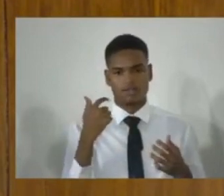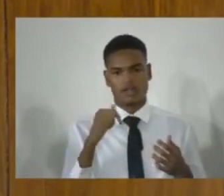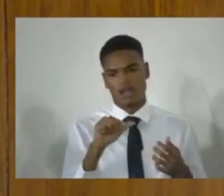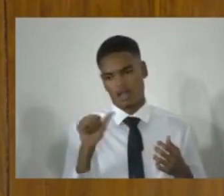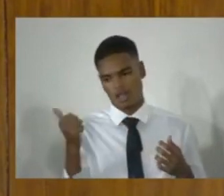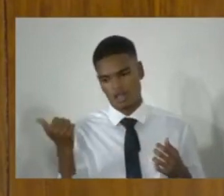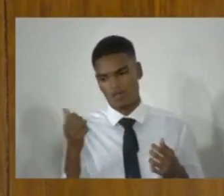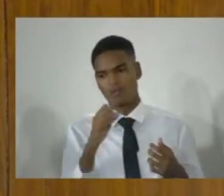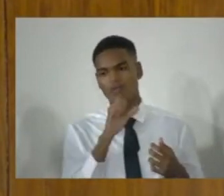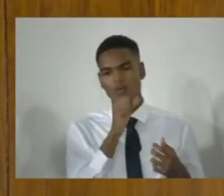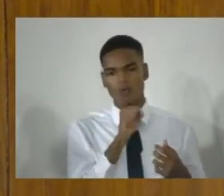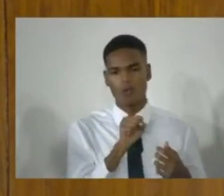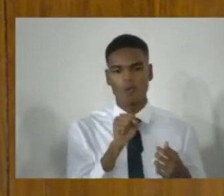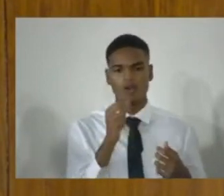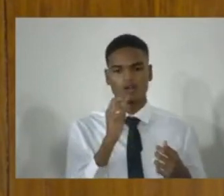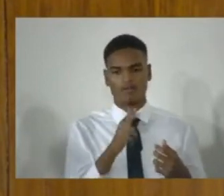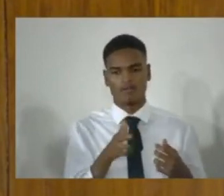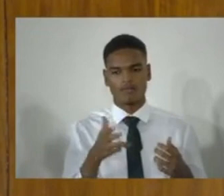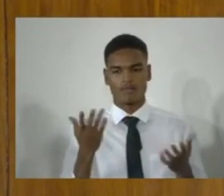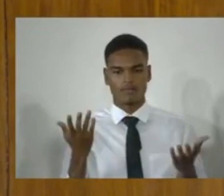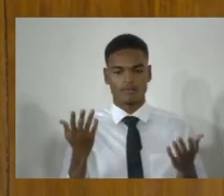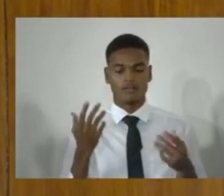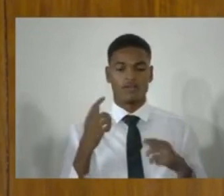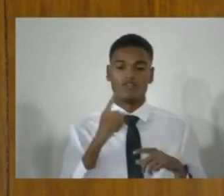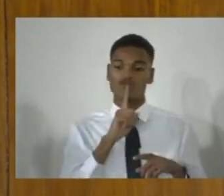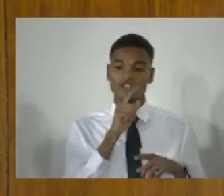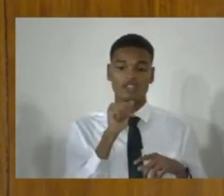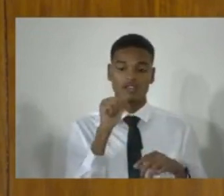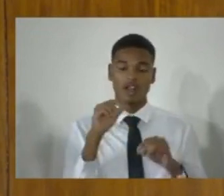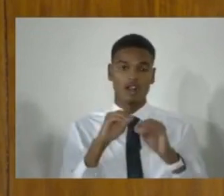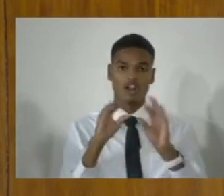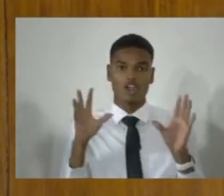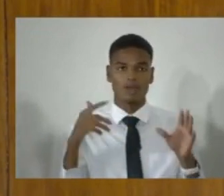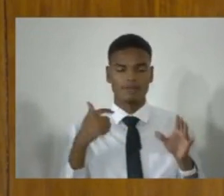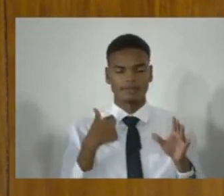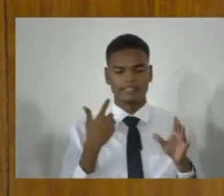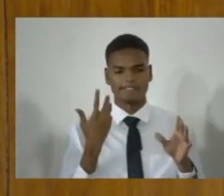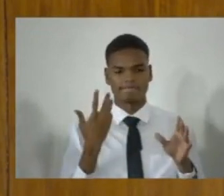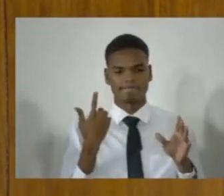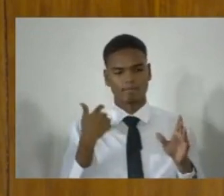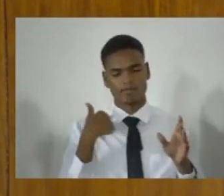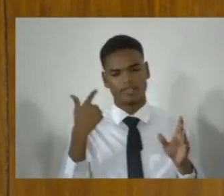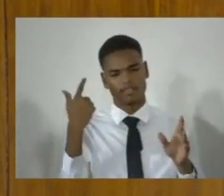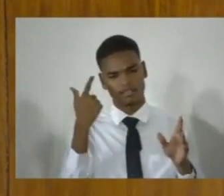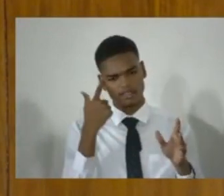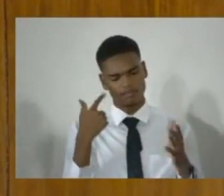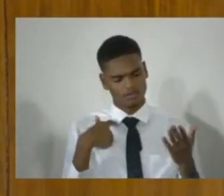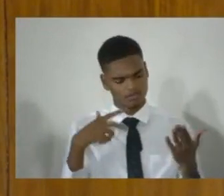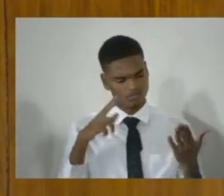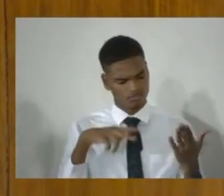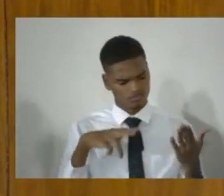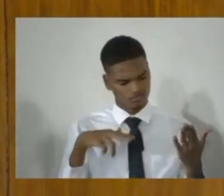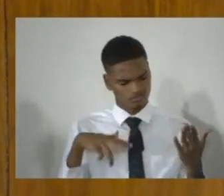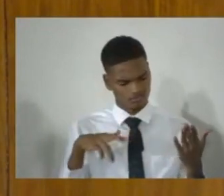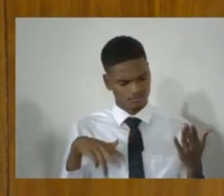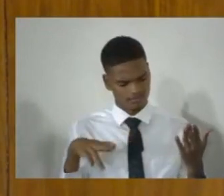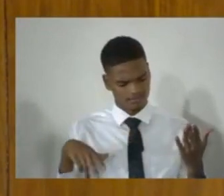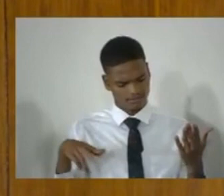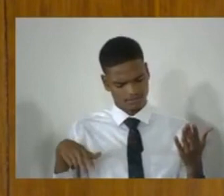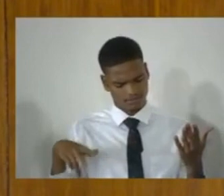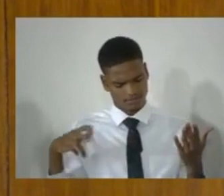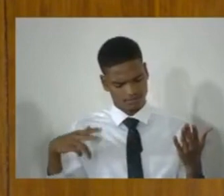which is definitely superseded by this. What is not clear to me, well, I think on reading this bill that